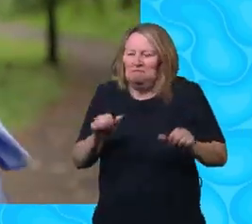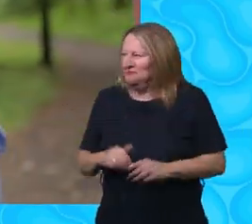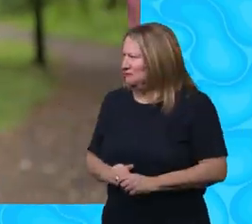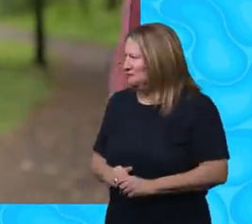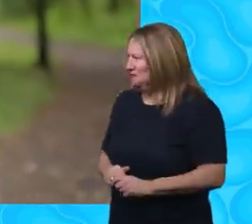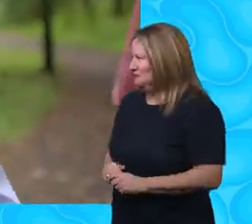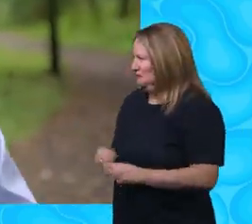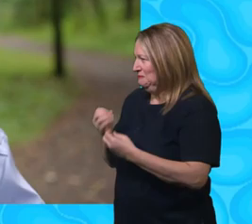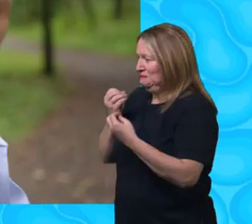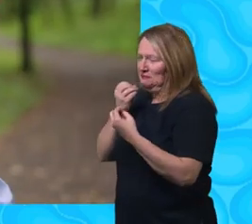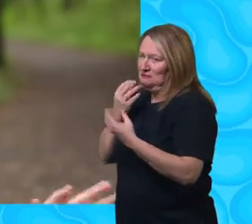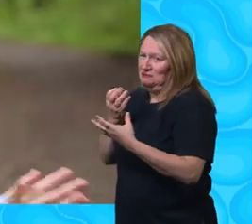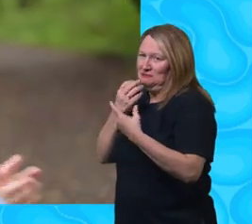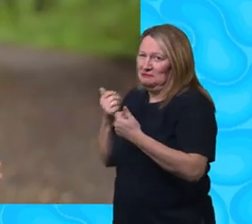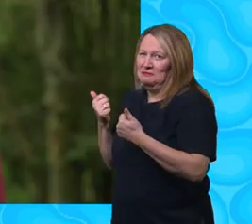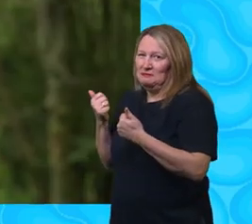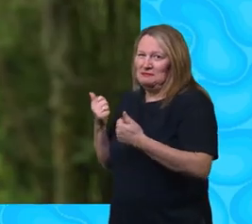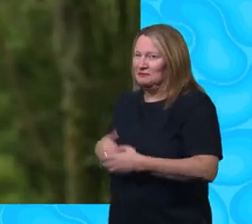Bzzz.